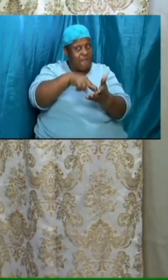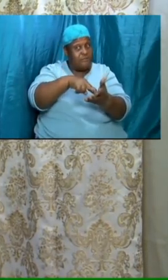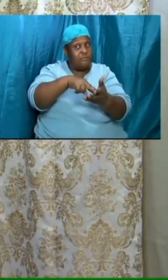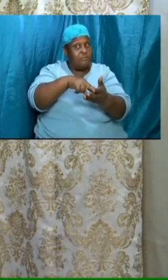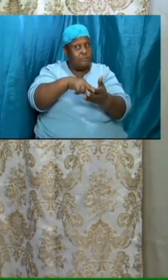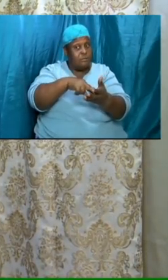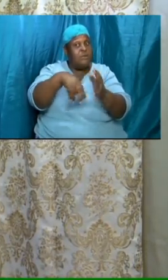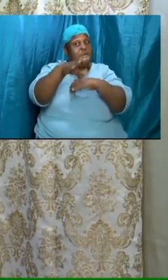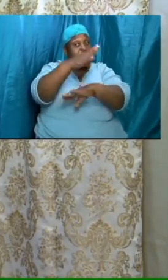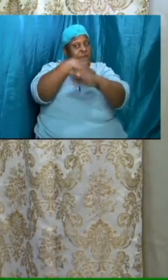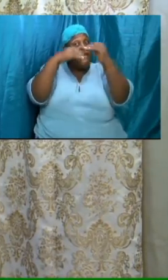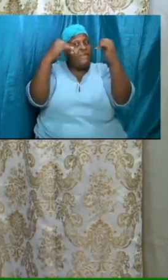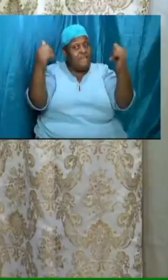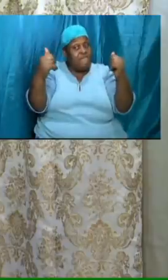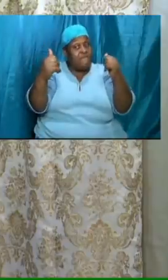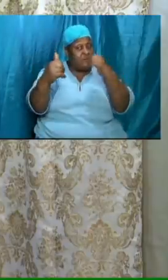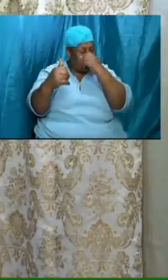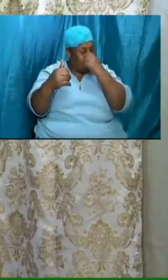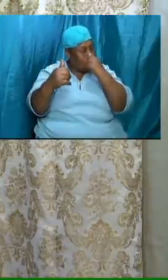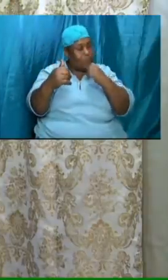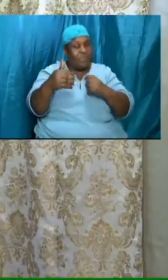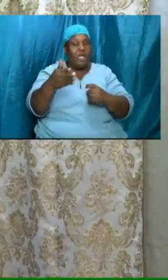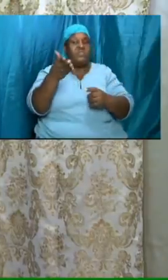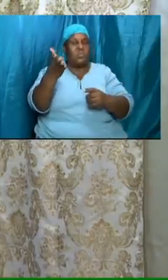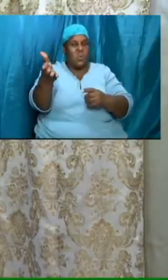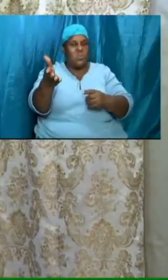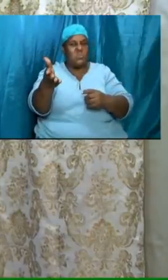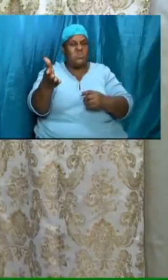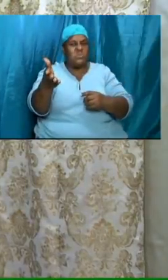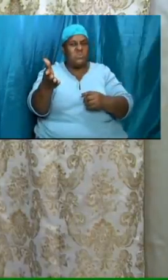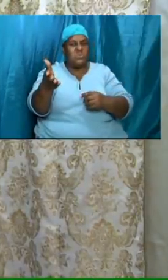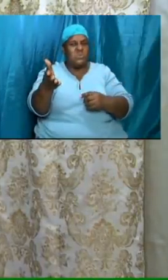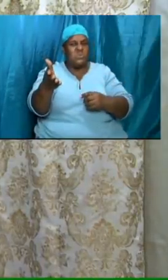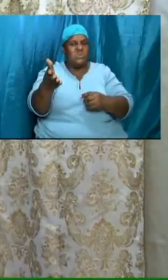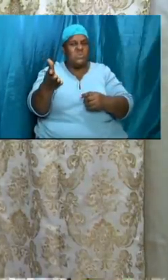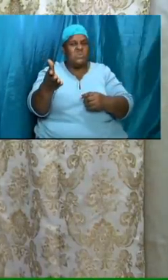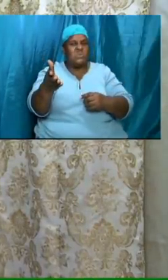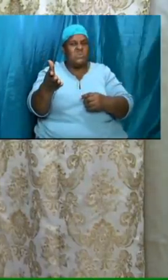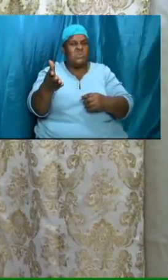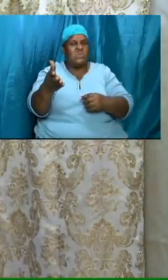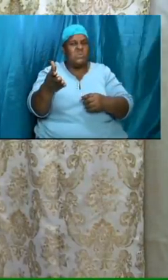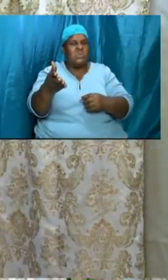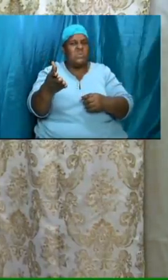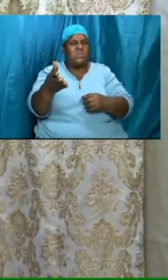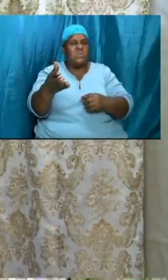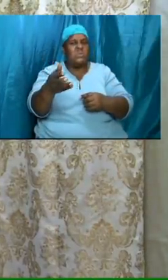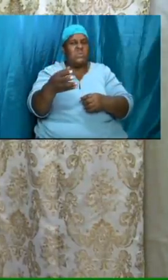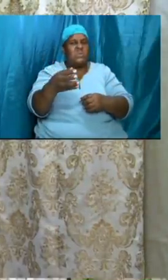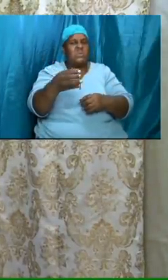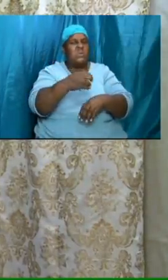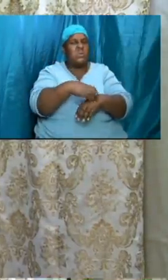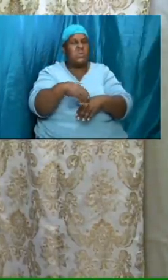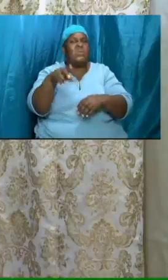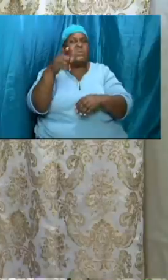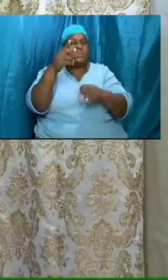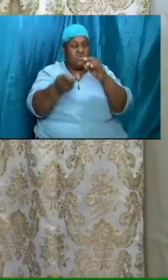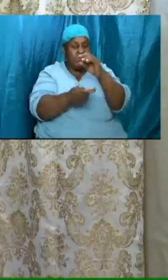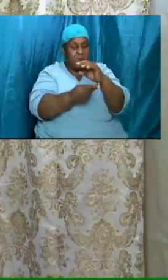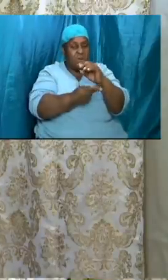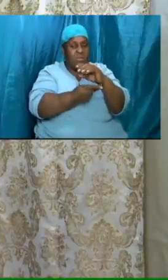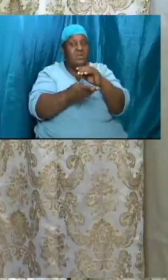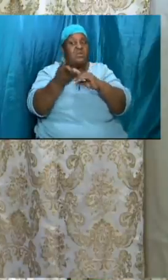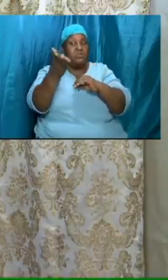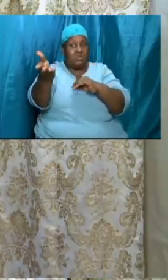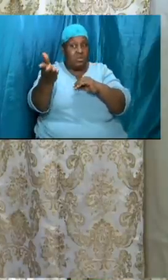him in relation to those matters stood there too they are going to understand that